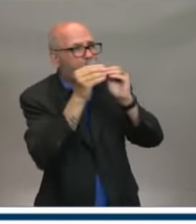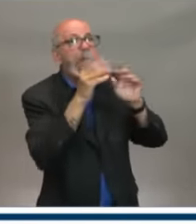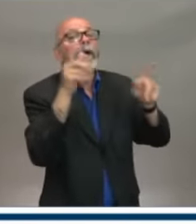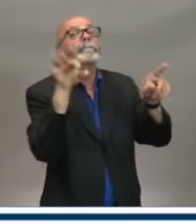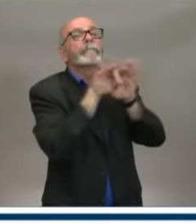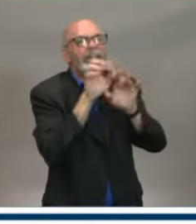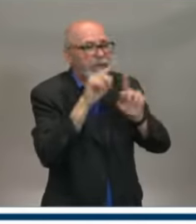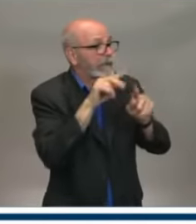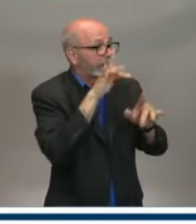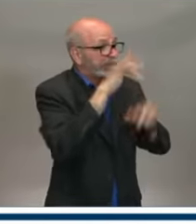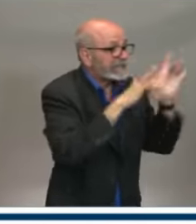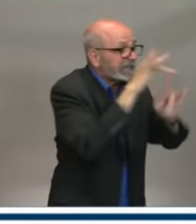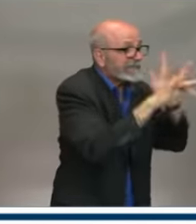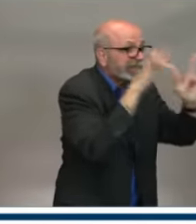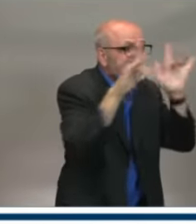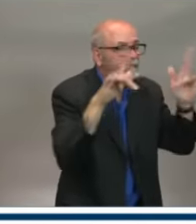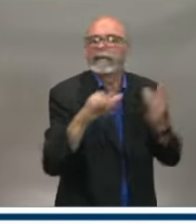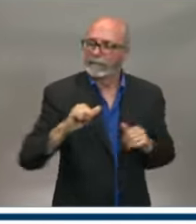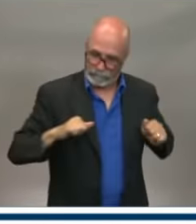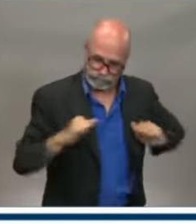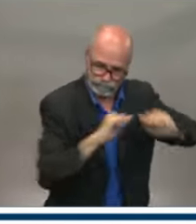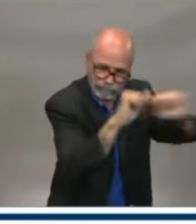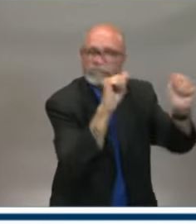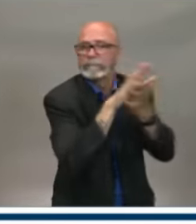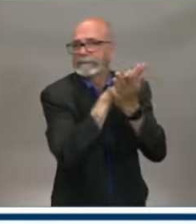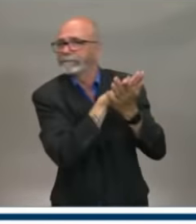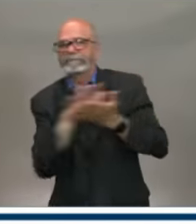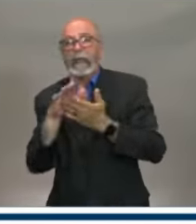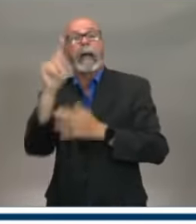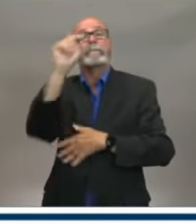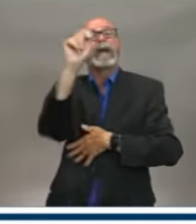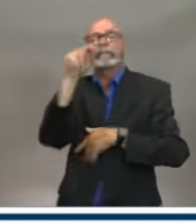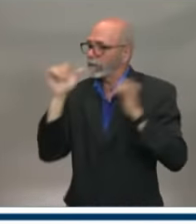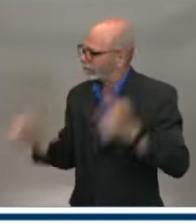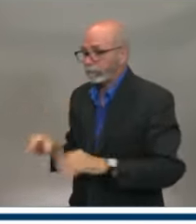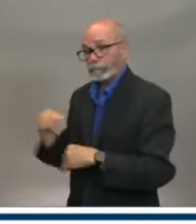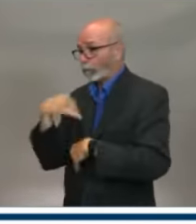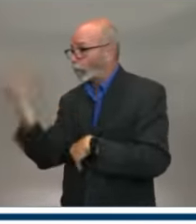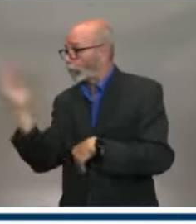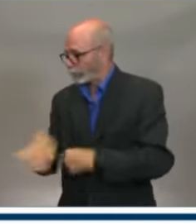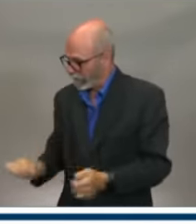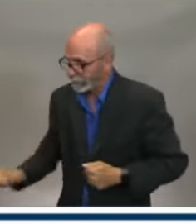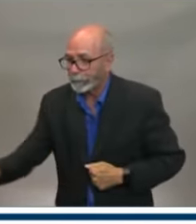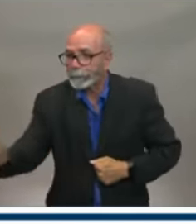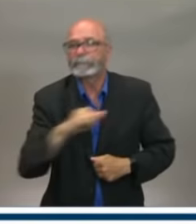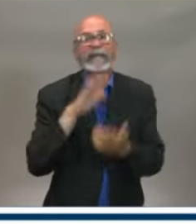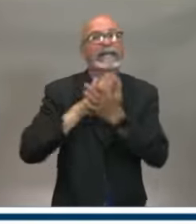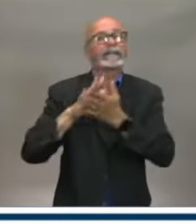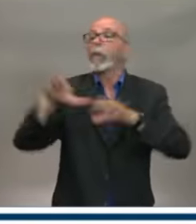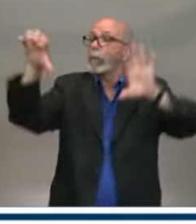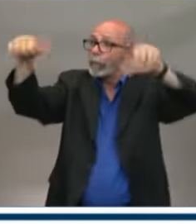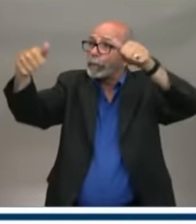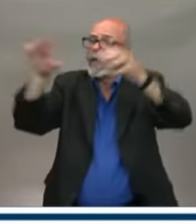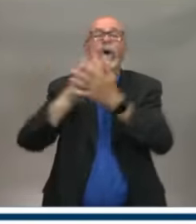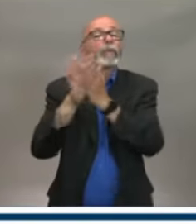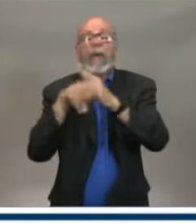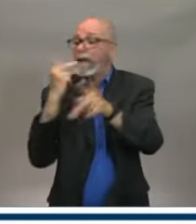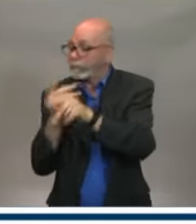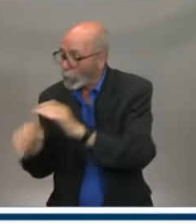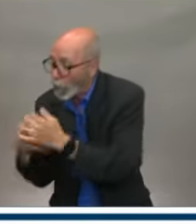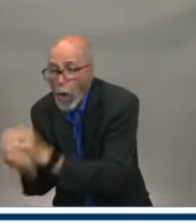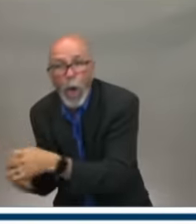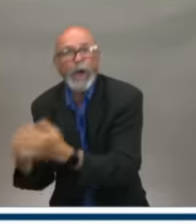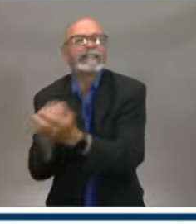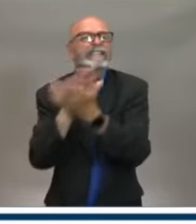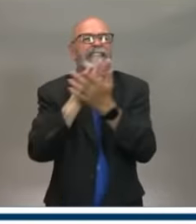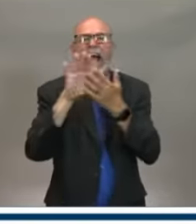support increased hand washing, encourage mask use when appropriate and reminding and supporting people to stay home